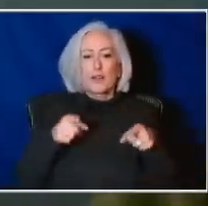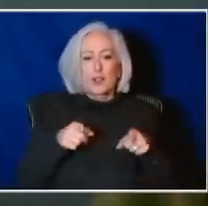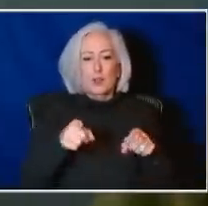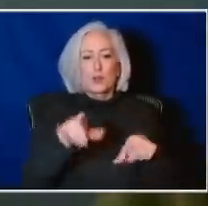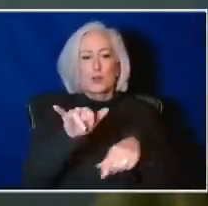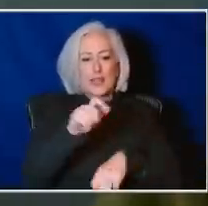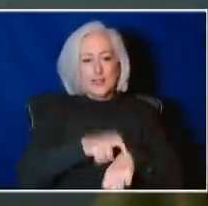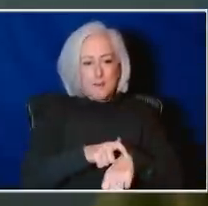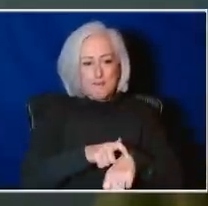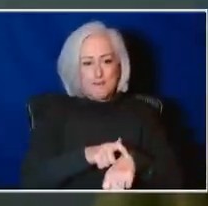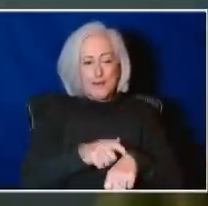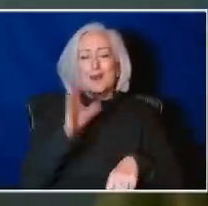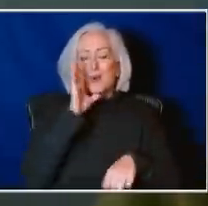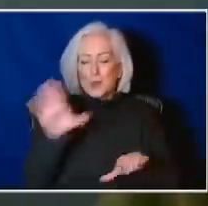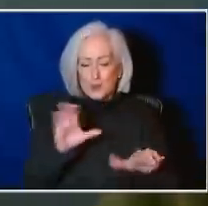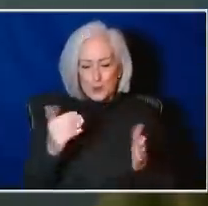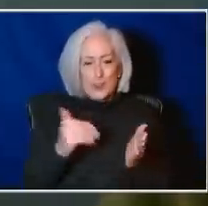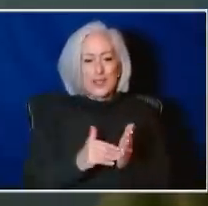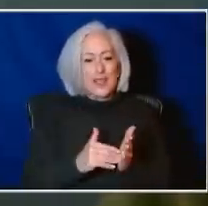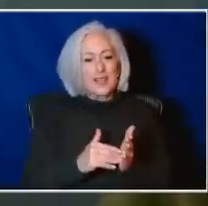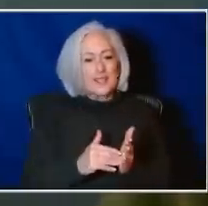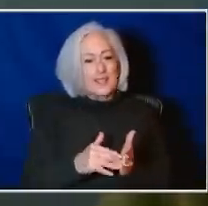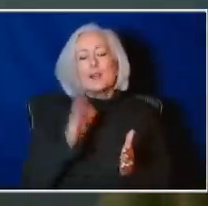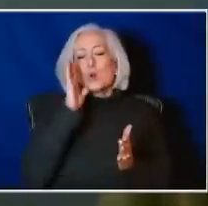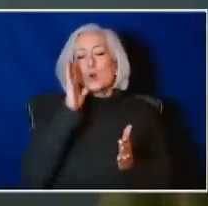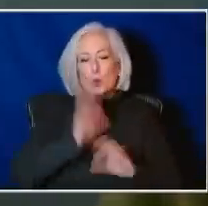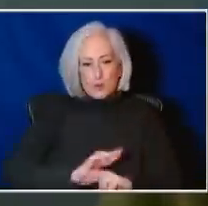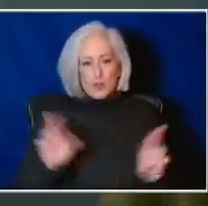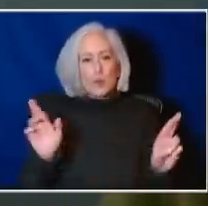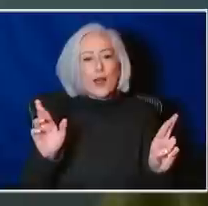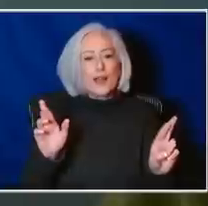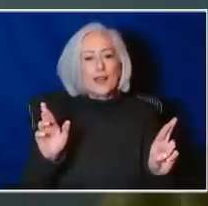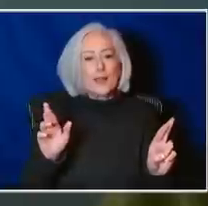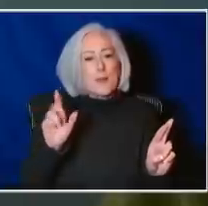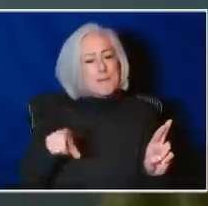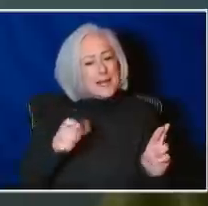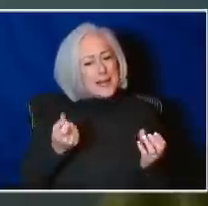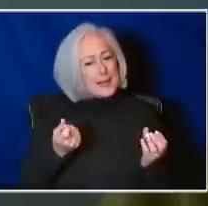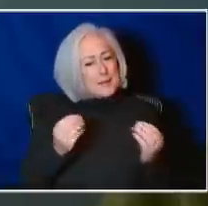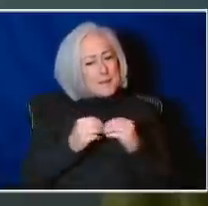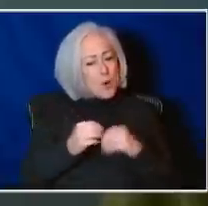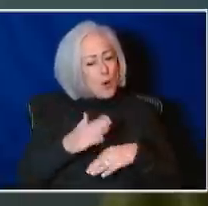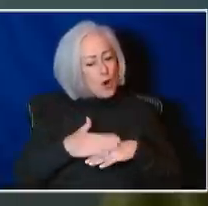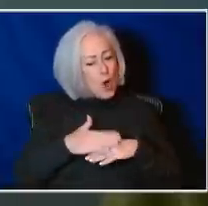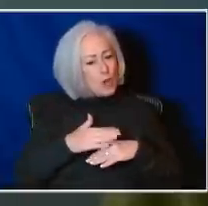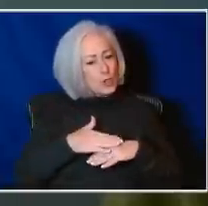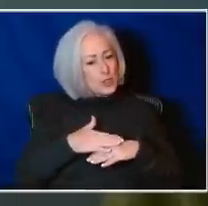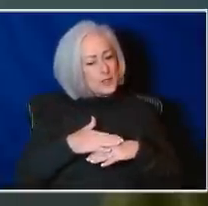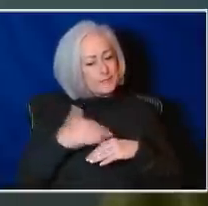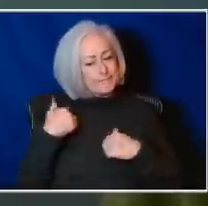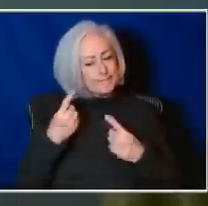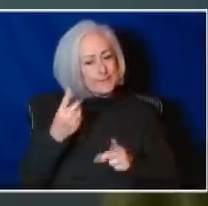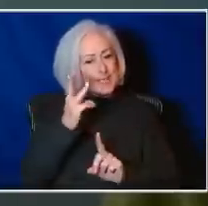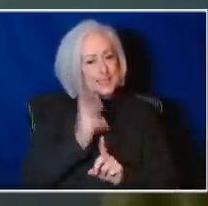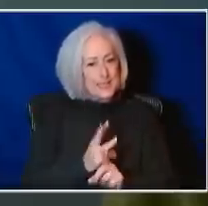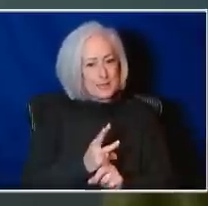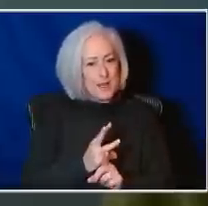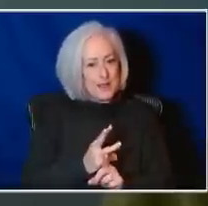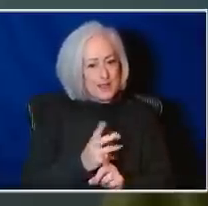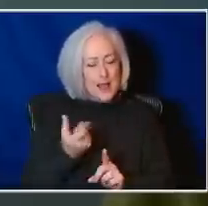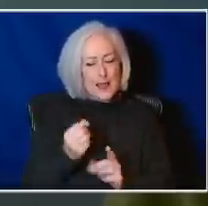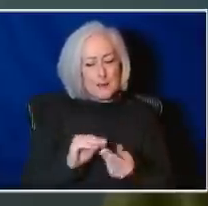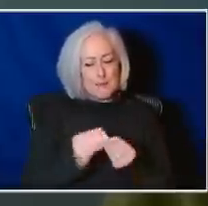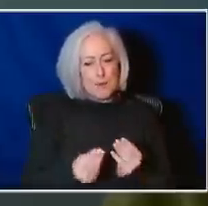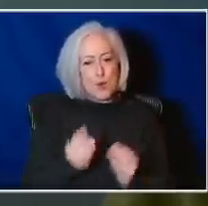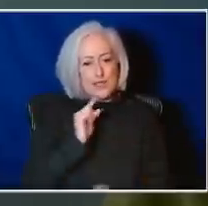again and we'll be ready, but we're going to have to probably be a little more cautious than we have been in the last six months. Things are getting a little more serious